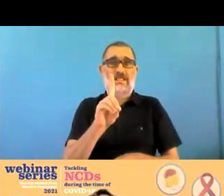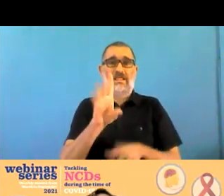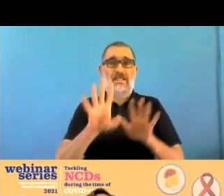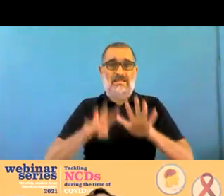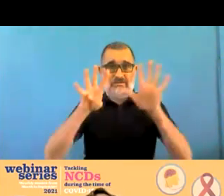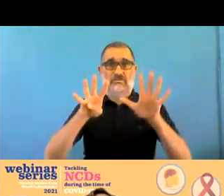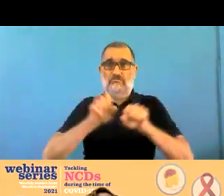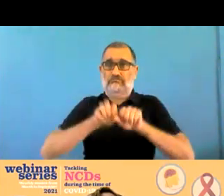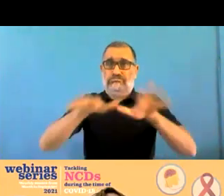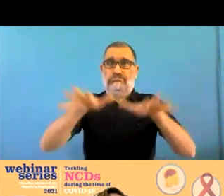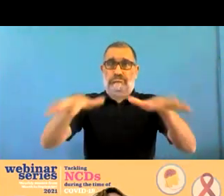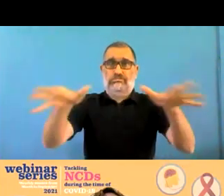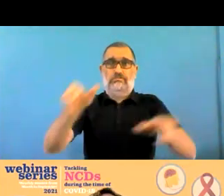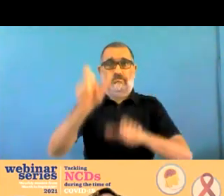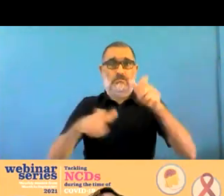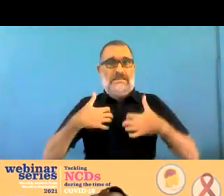stress anguish